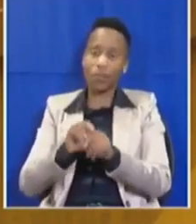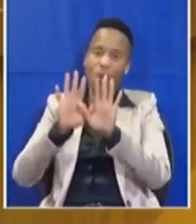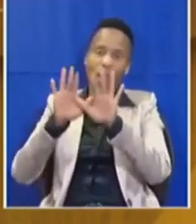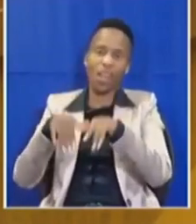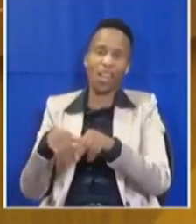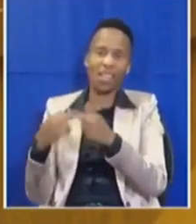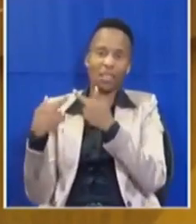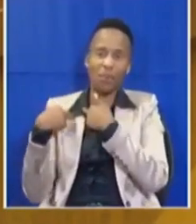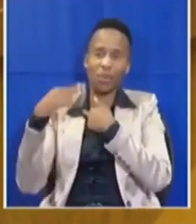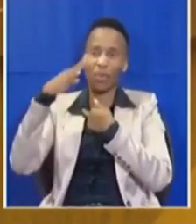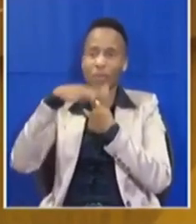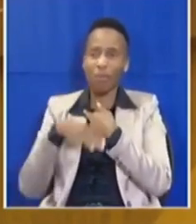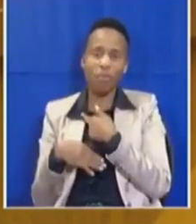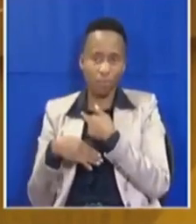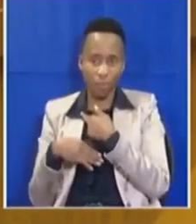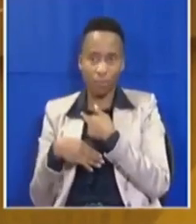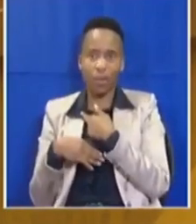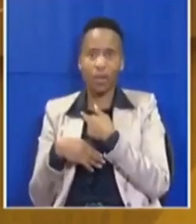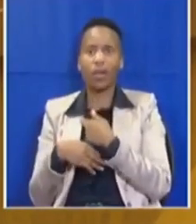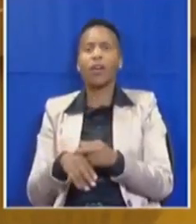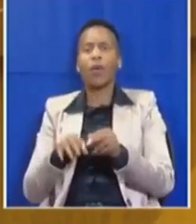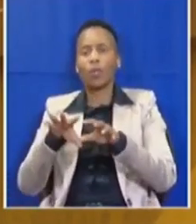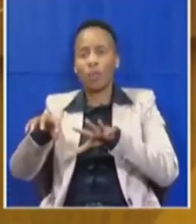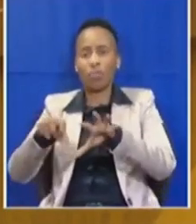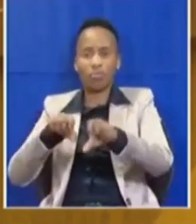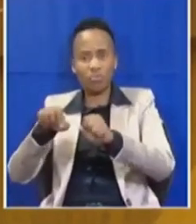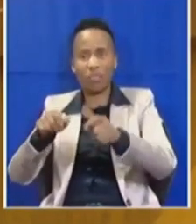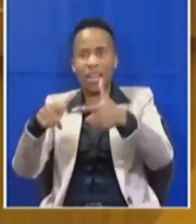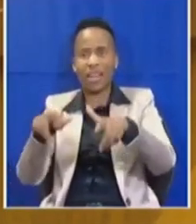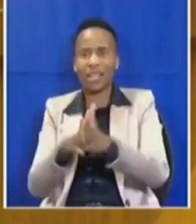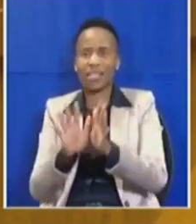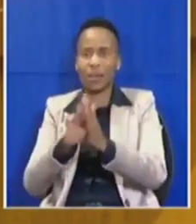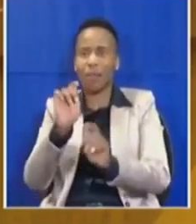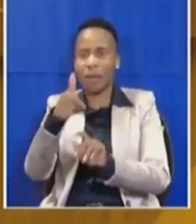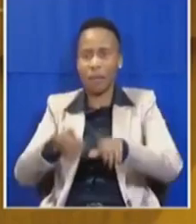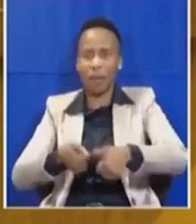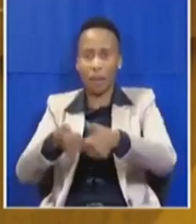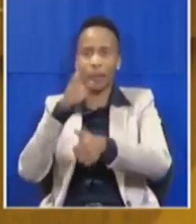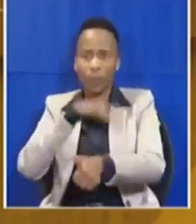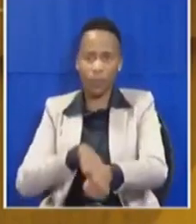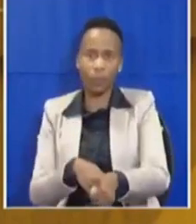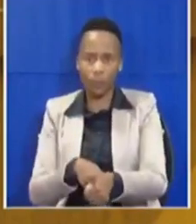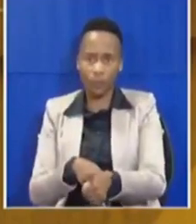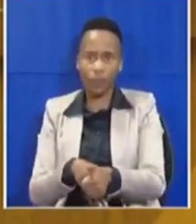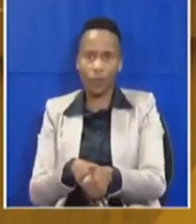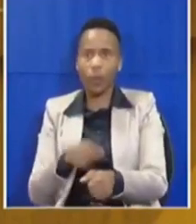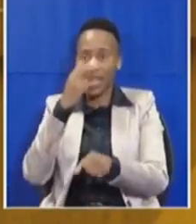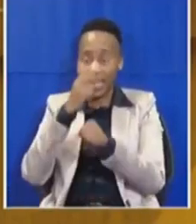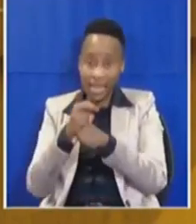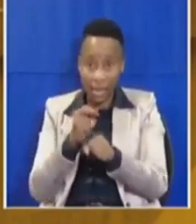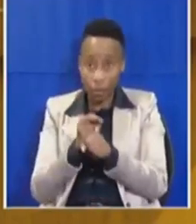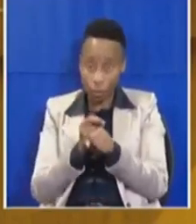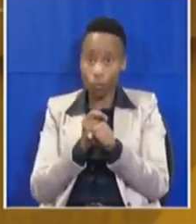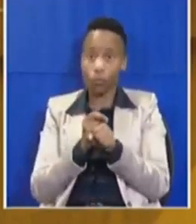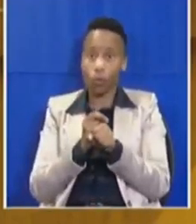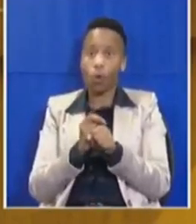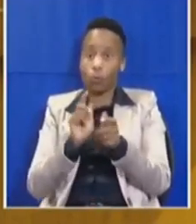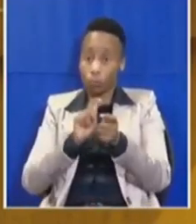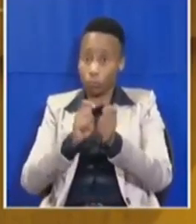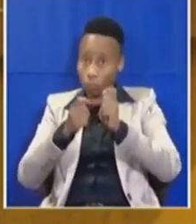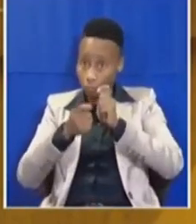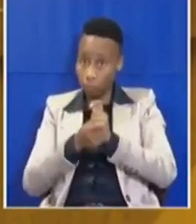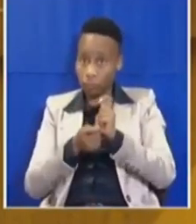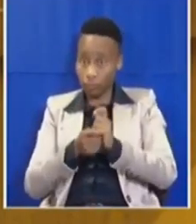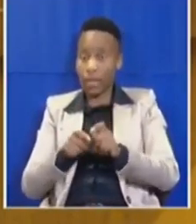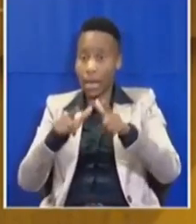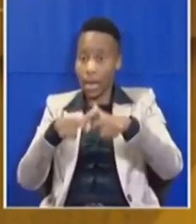and a reckless plunge towards expropriation without compensation. Let us reform land, but